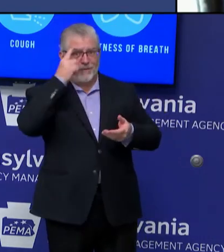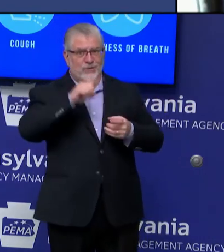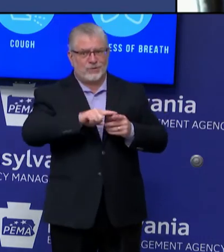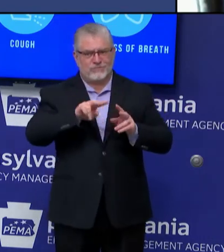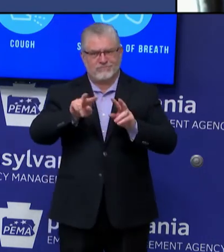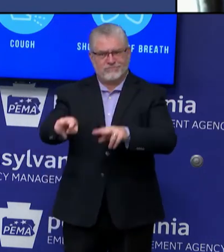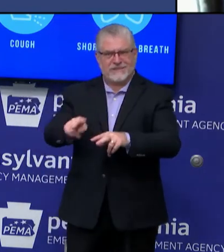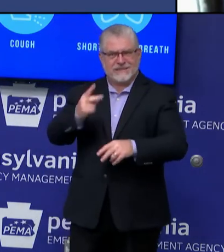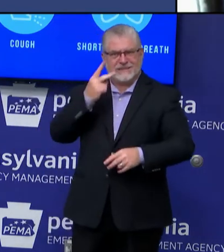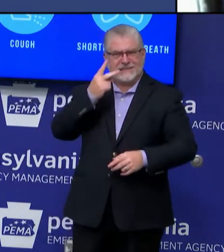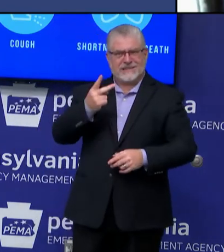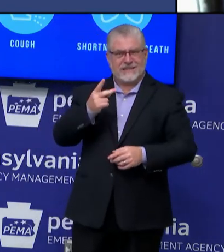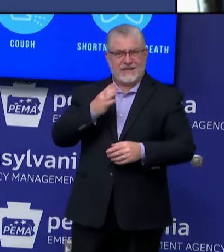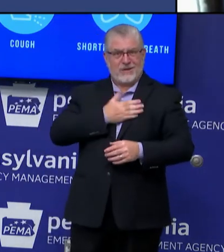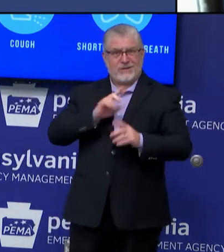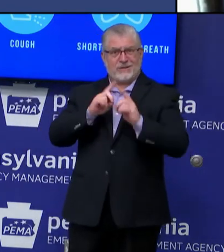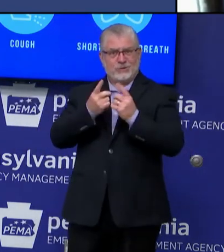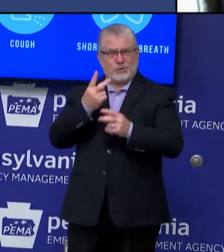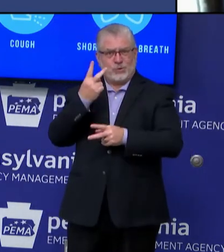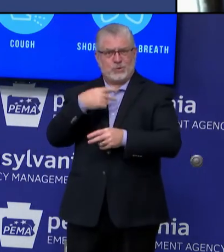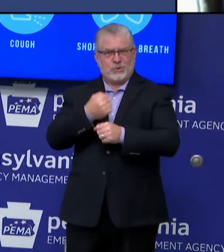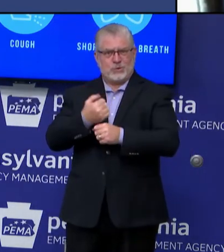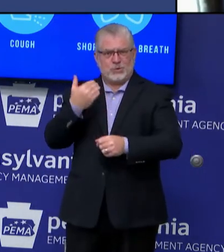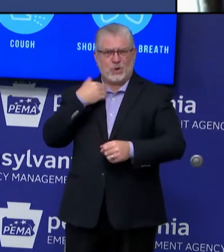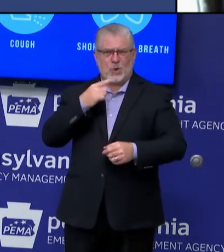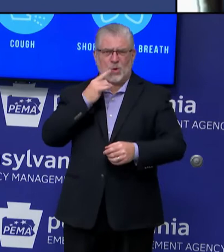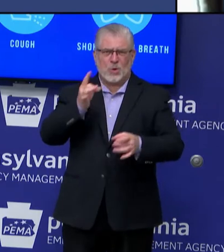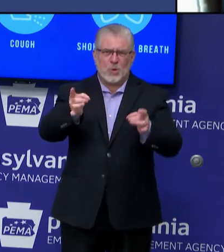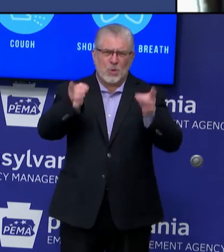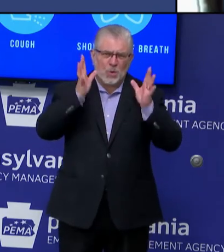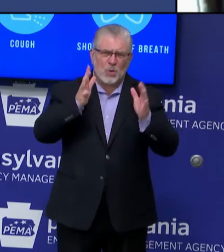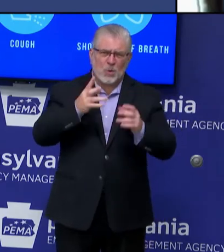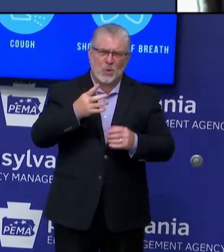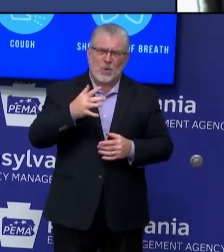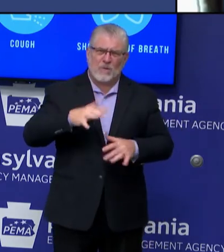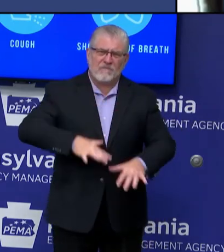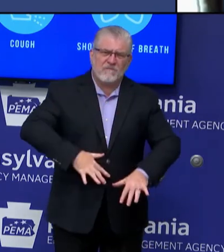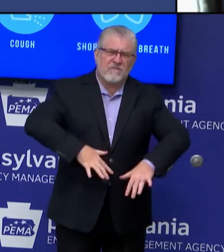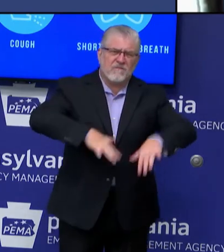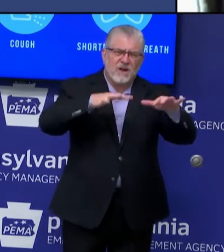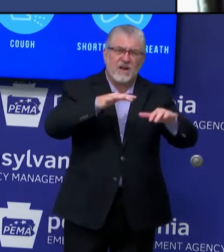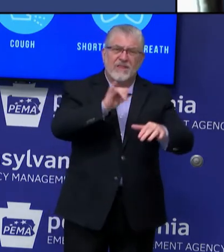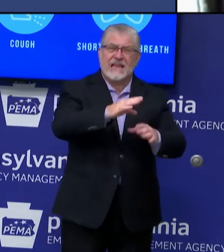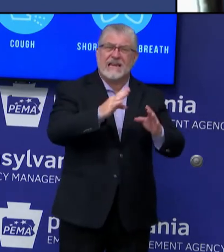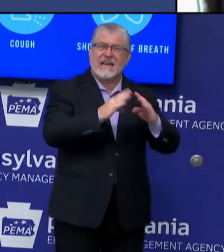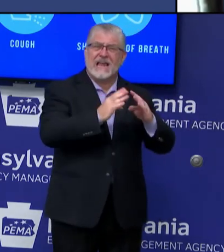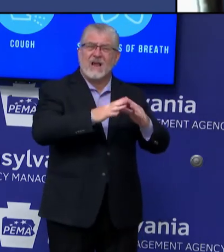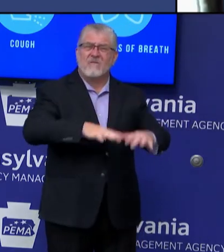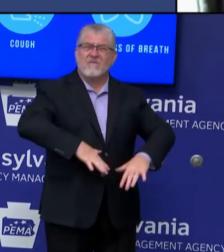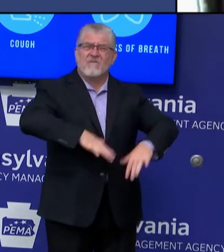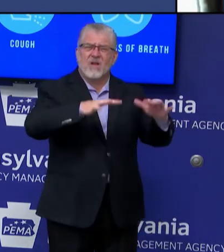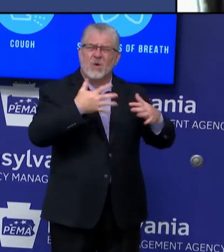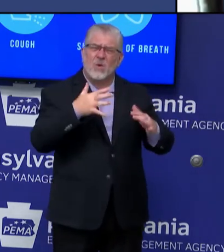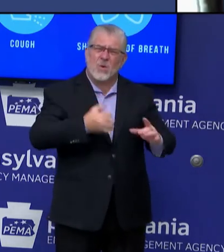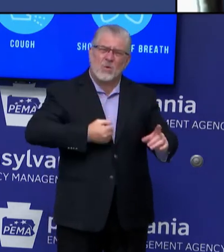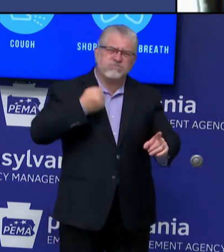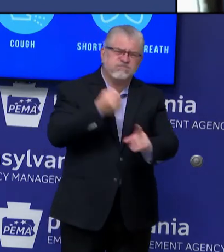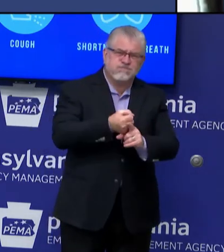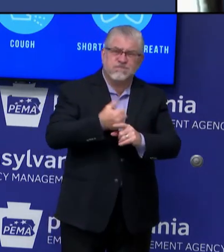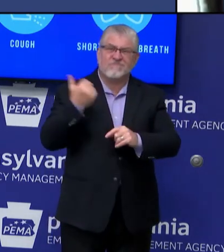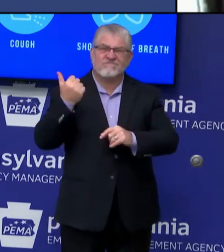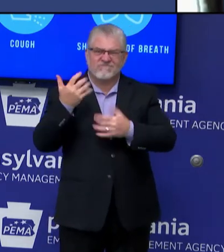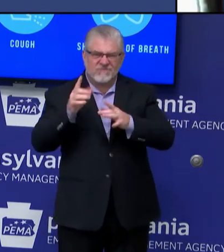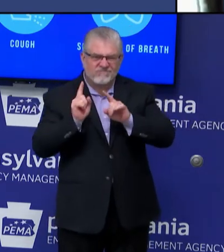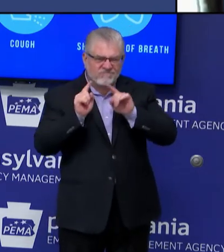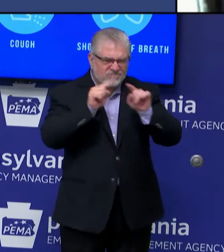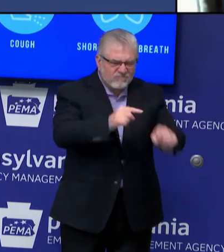years ago now when we had terrible flooding and the entire town was just about underwater to see the damage and to see the types of things